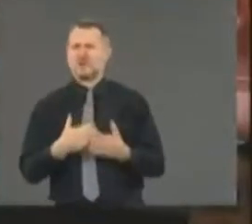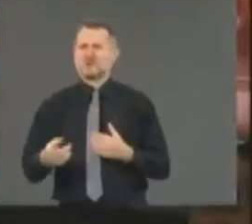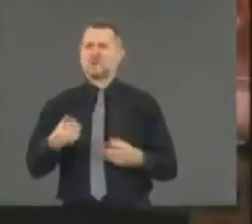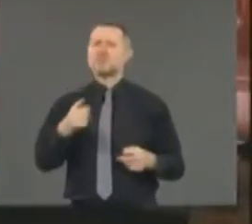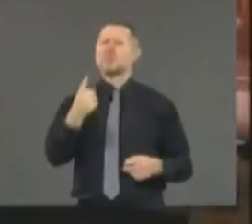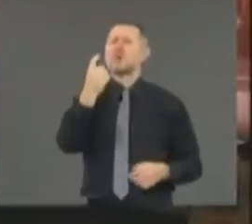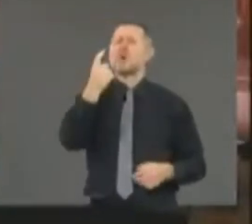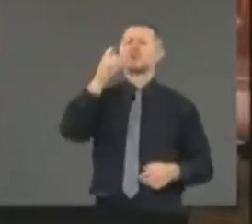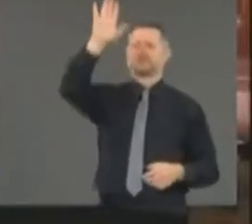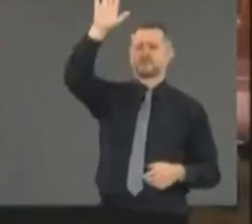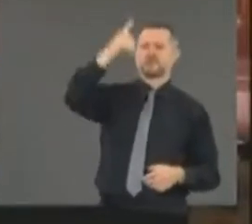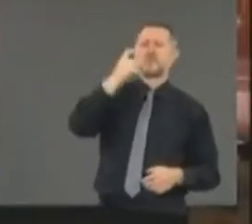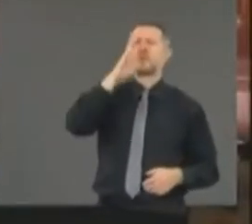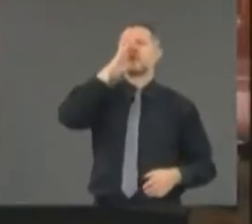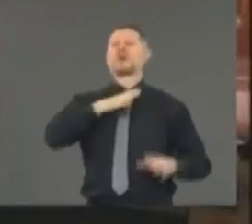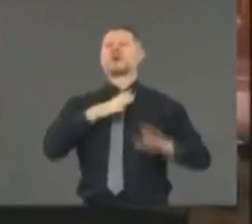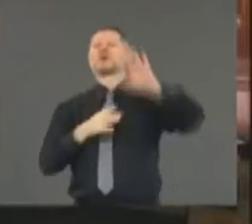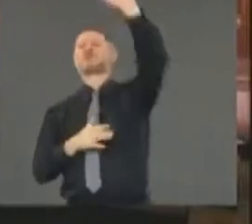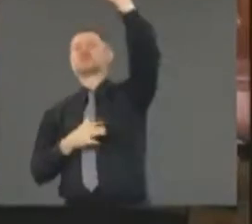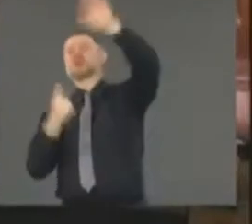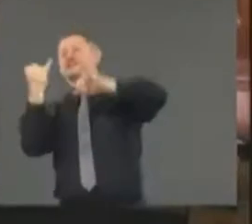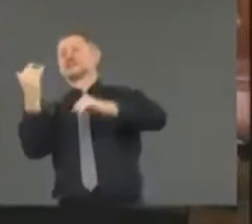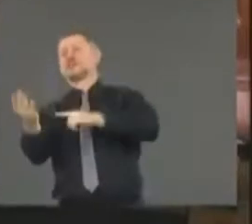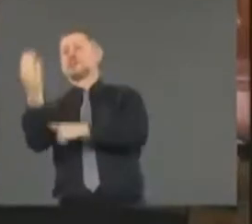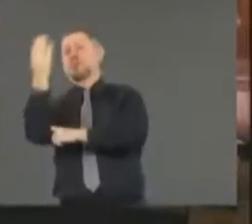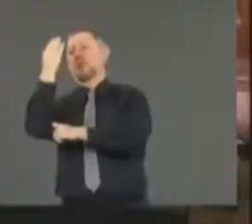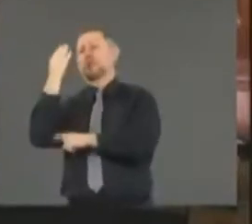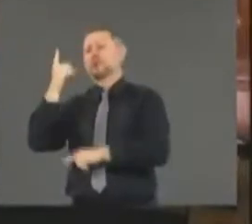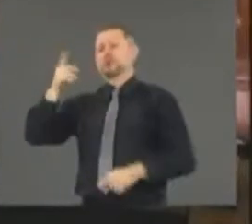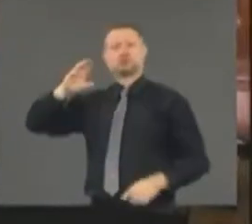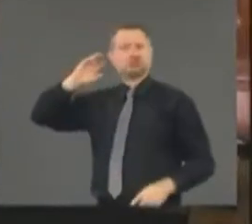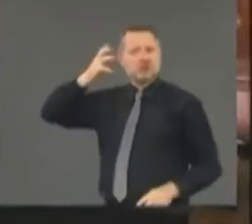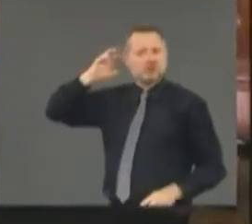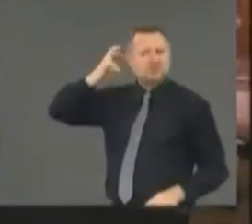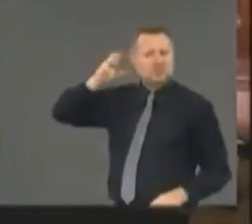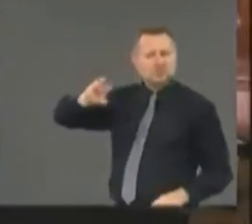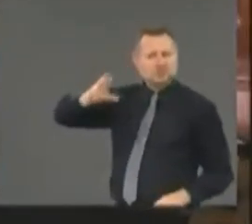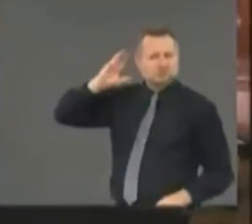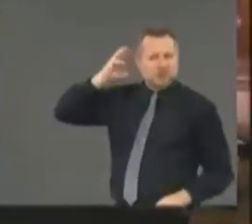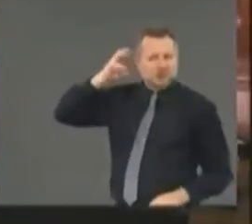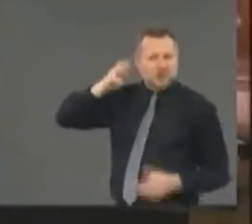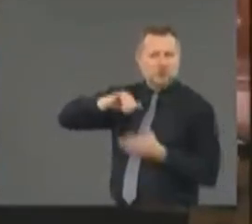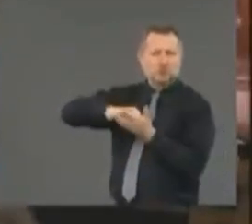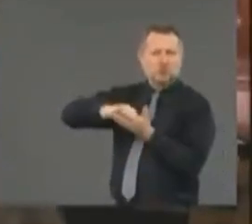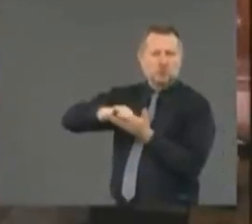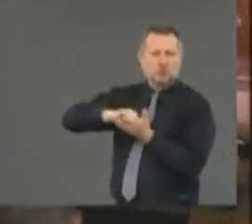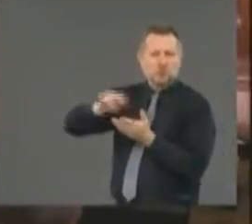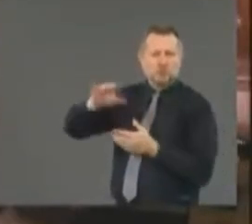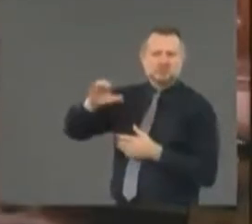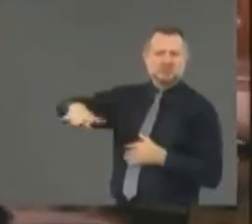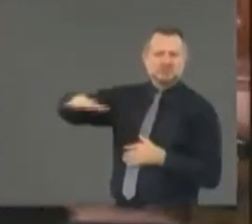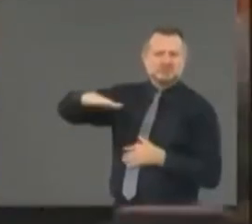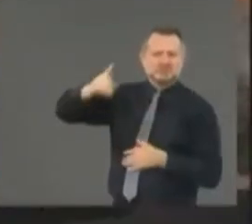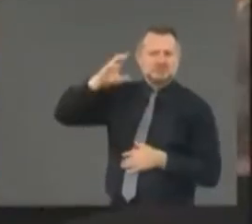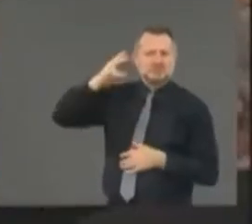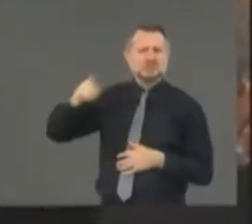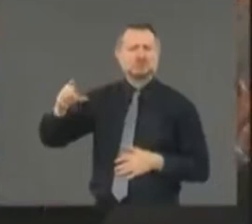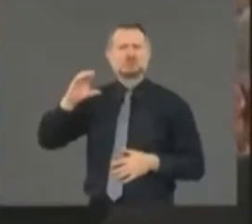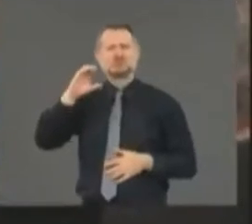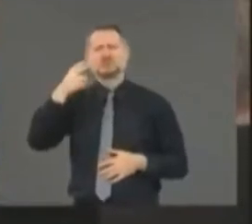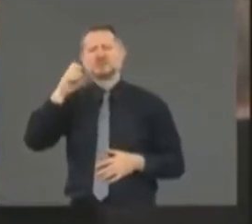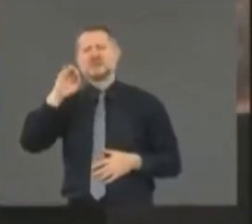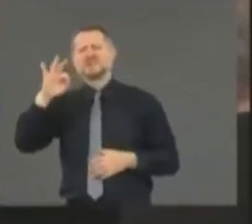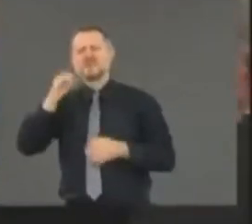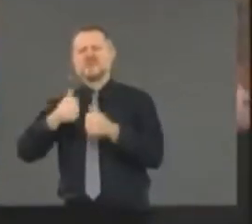this morning, this morning on one of the radio shows or one of the shows downstate, um, chief Monahan of the NYPD